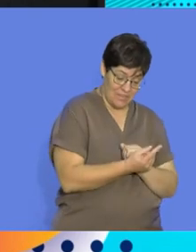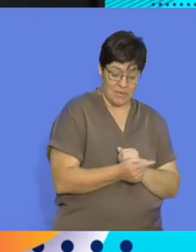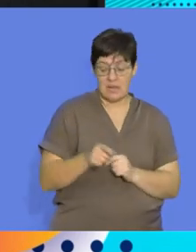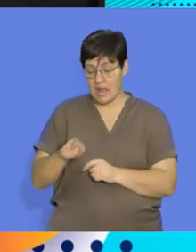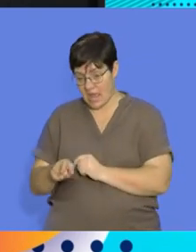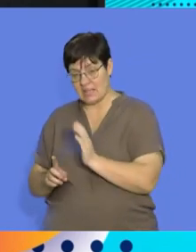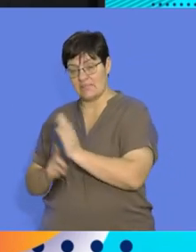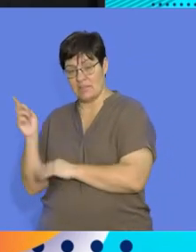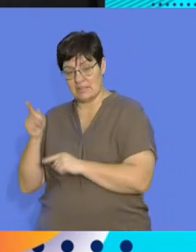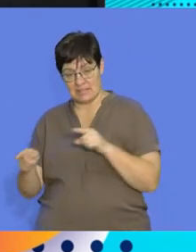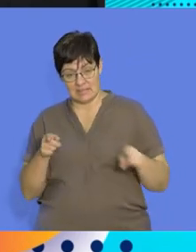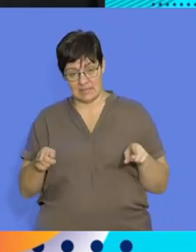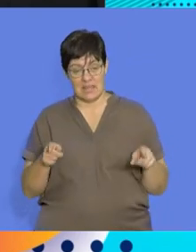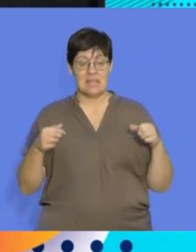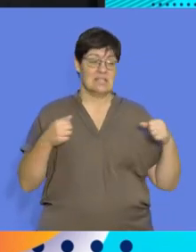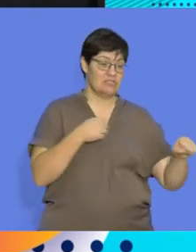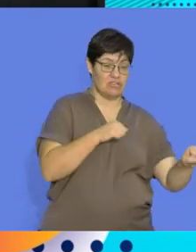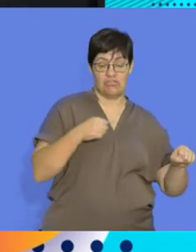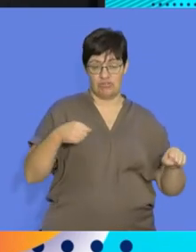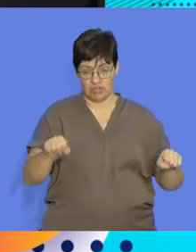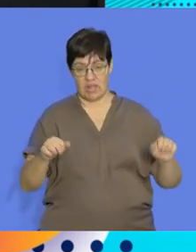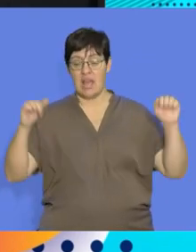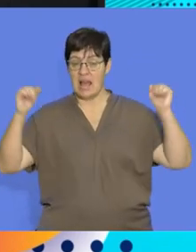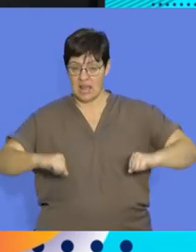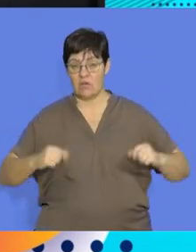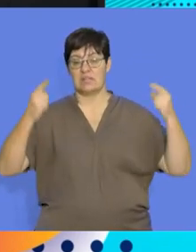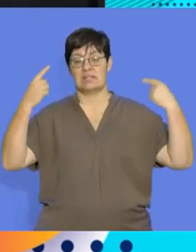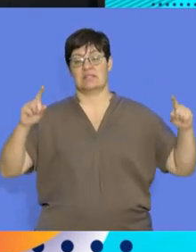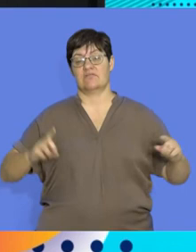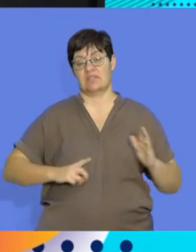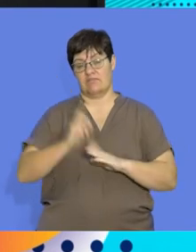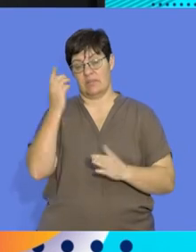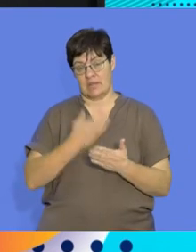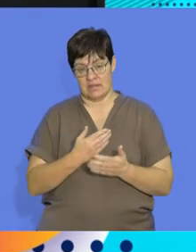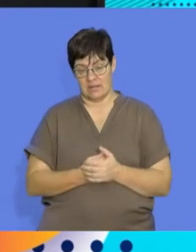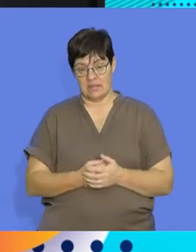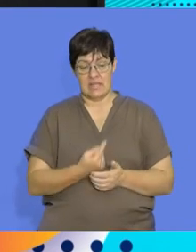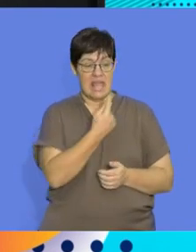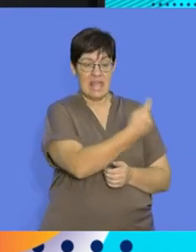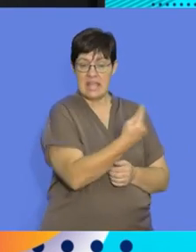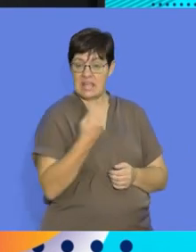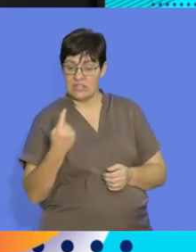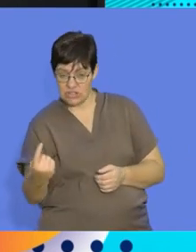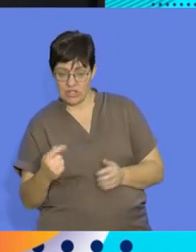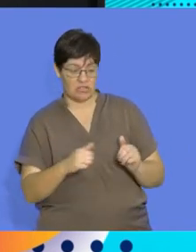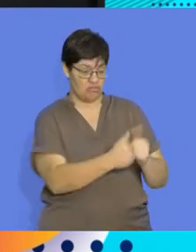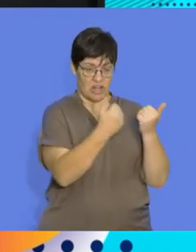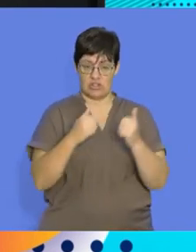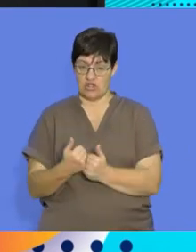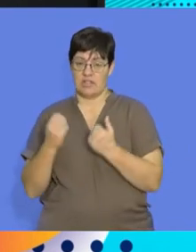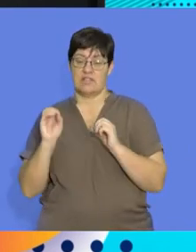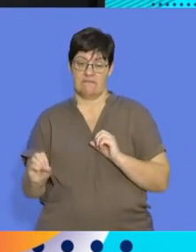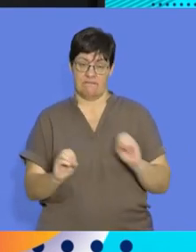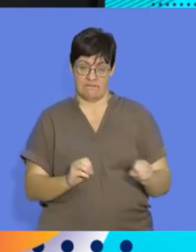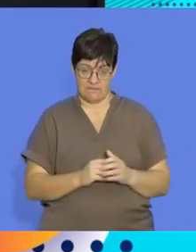development and altricial development are two strategies that allow for successful development, each having their own sets of